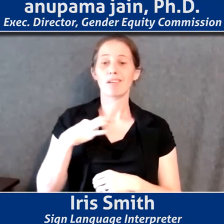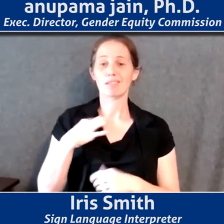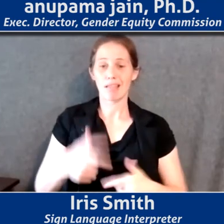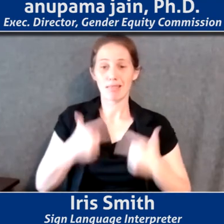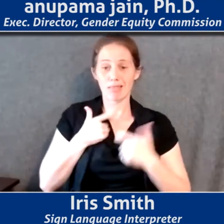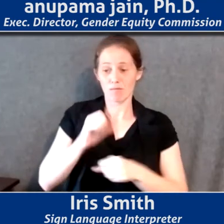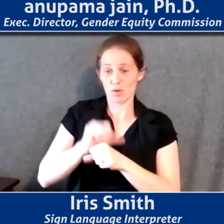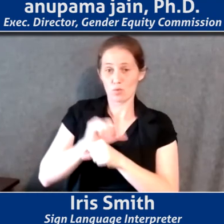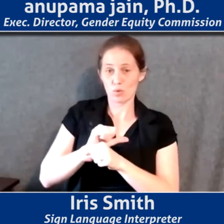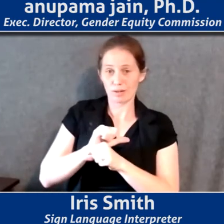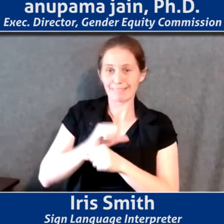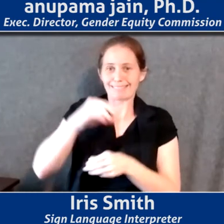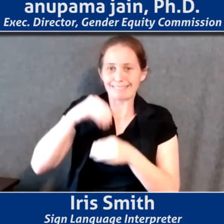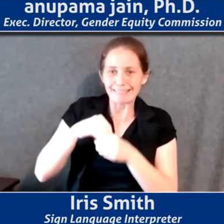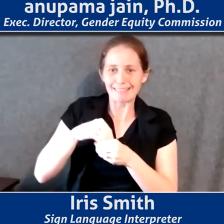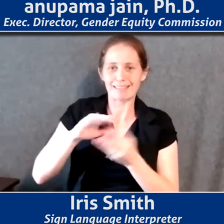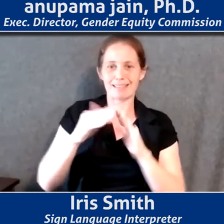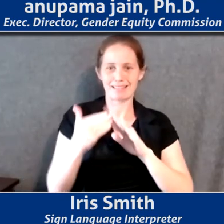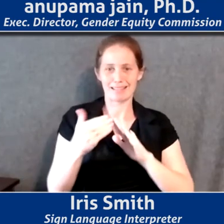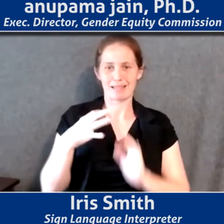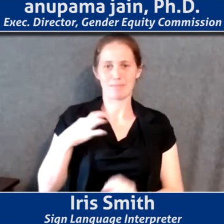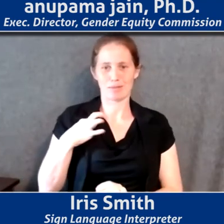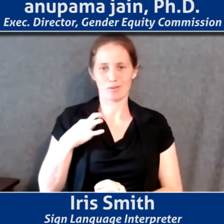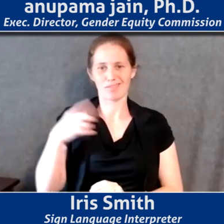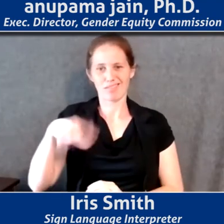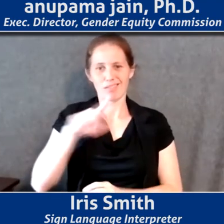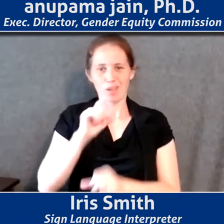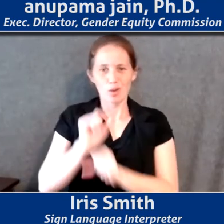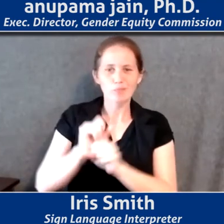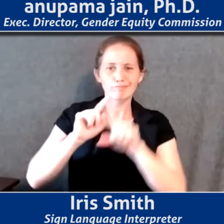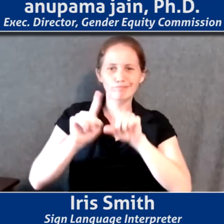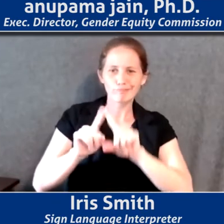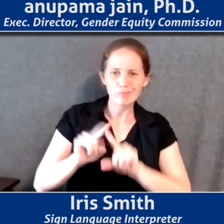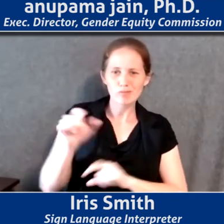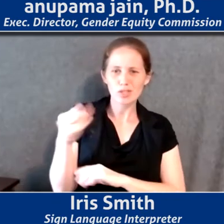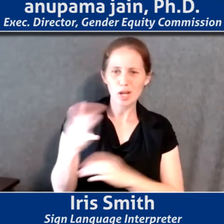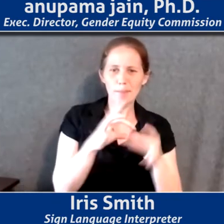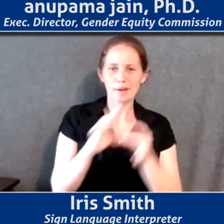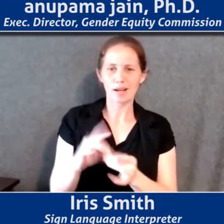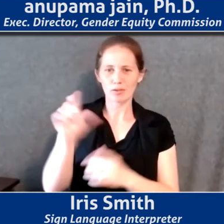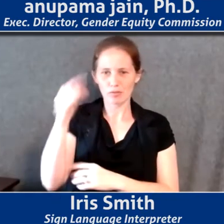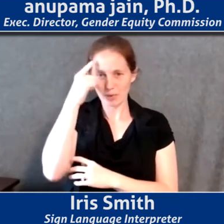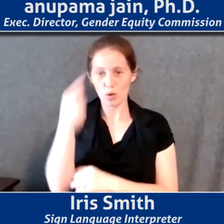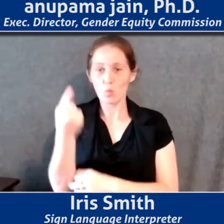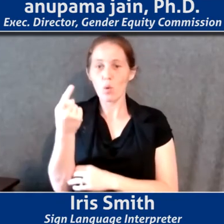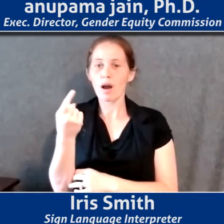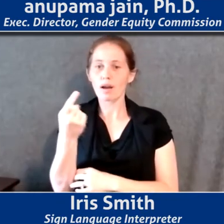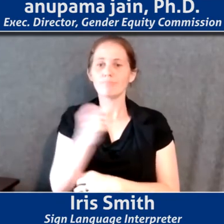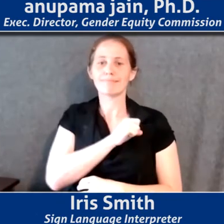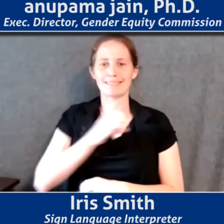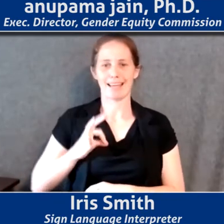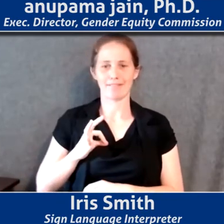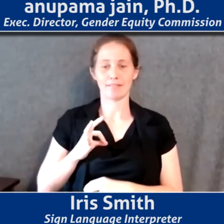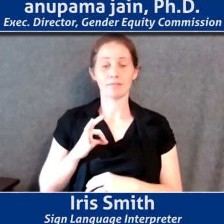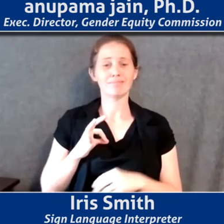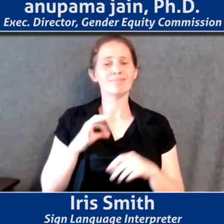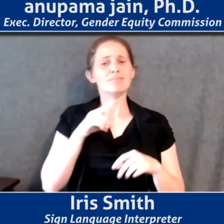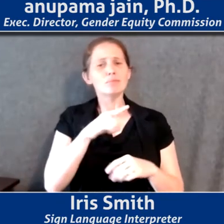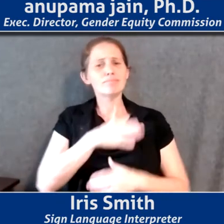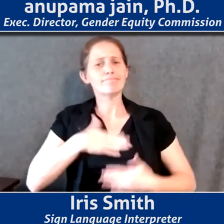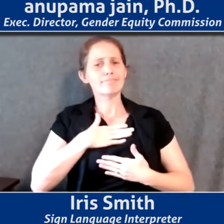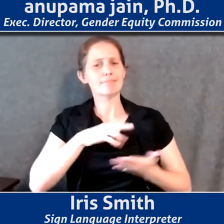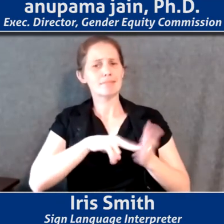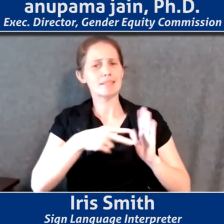of Pittsburgh, four of whom work in different capacities for local government and one staff member. Can you talk a little bit